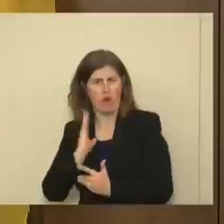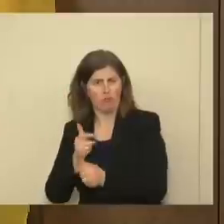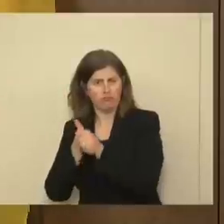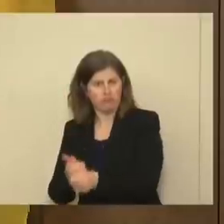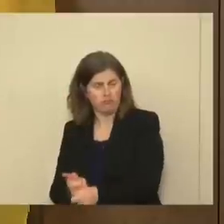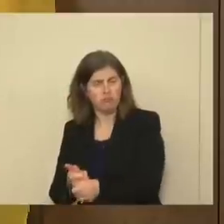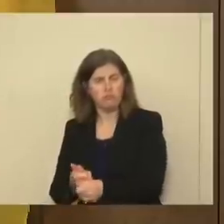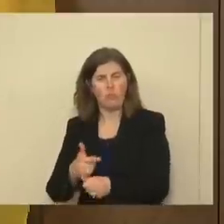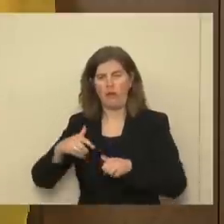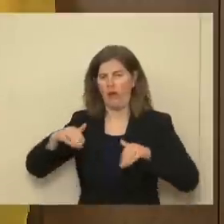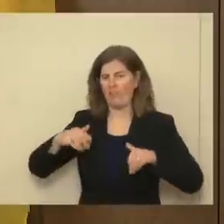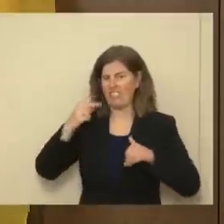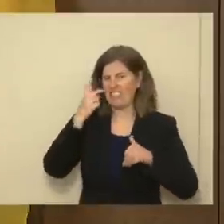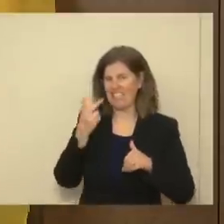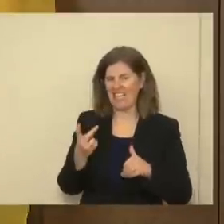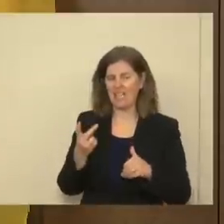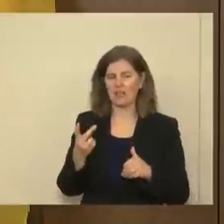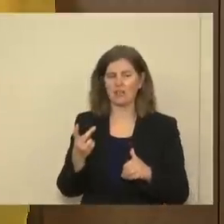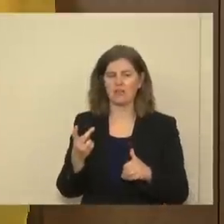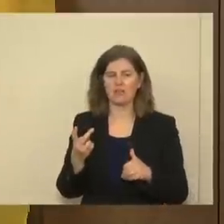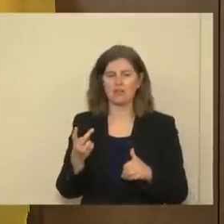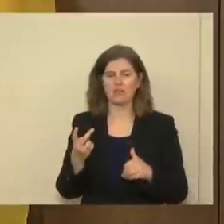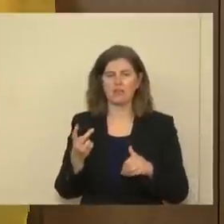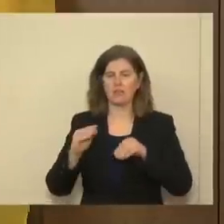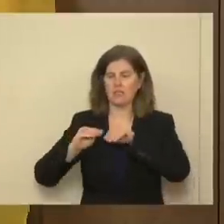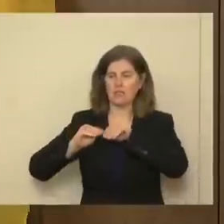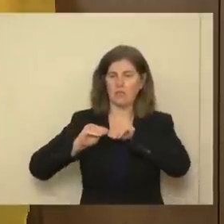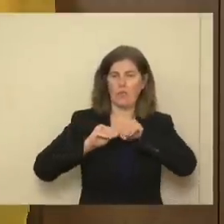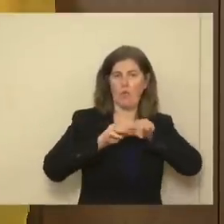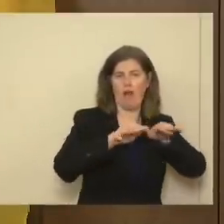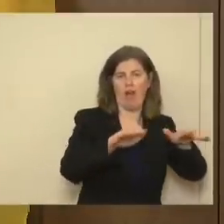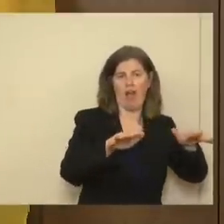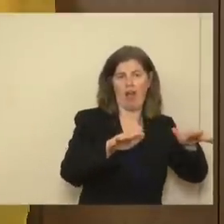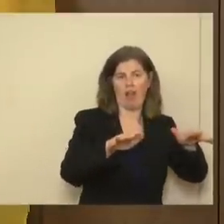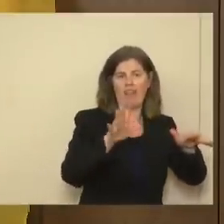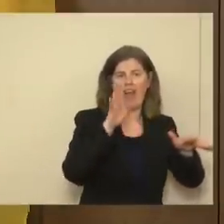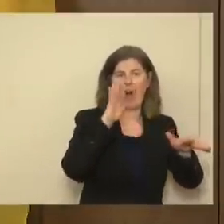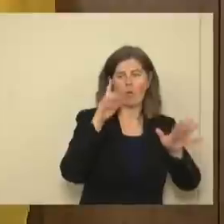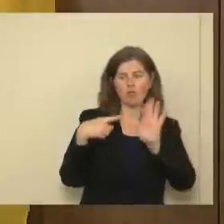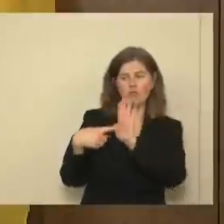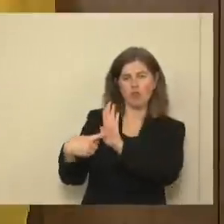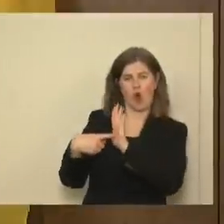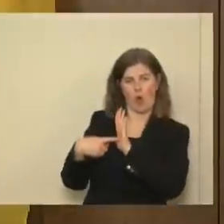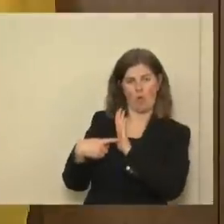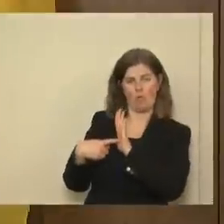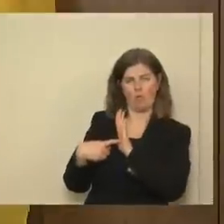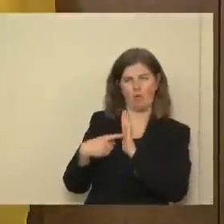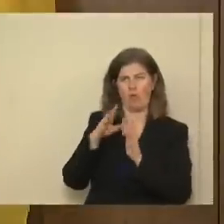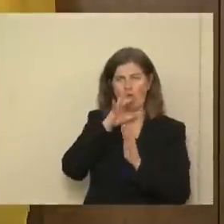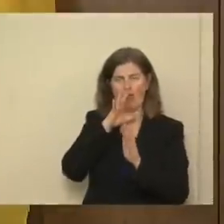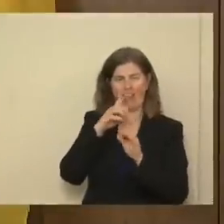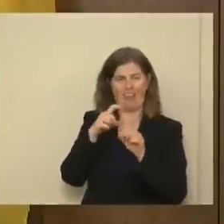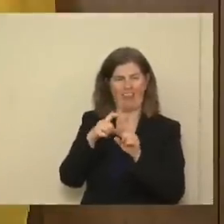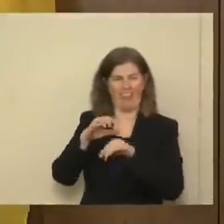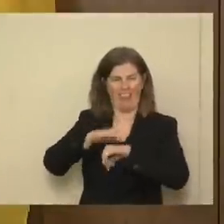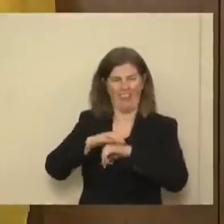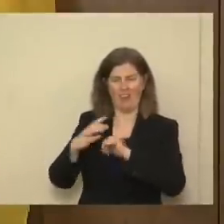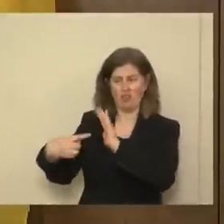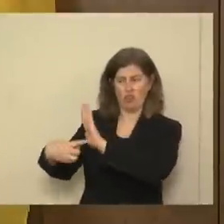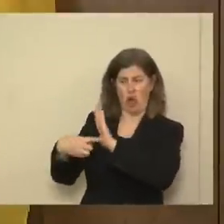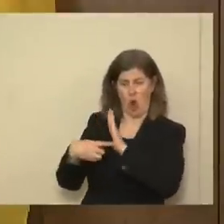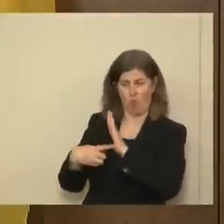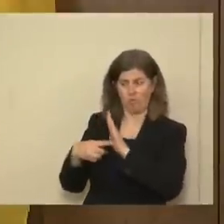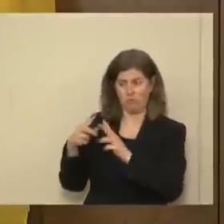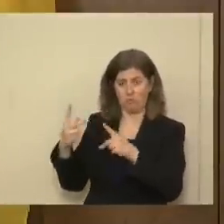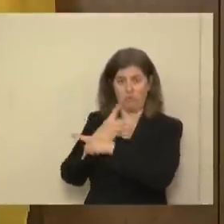seen the kind of spread that would be indicative of a